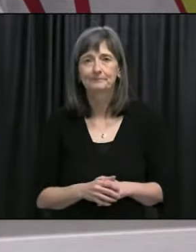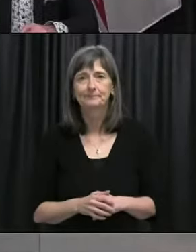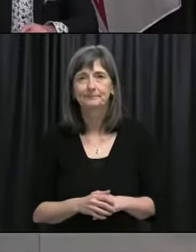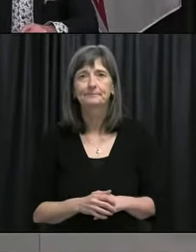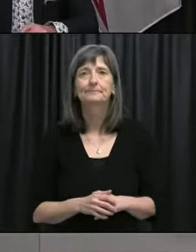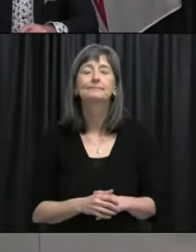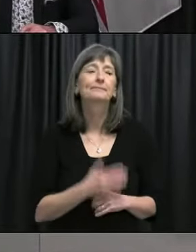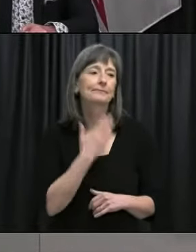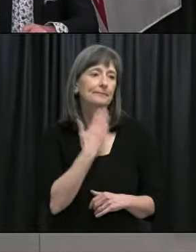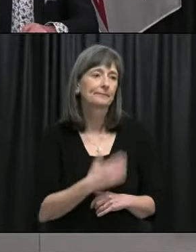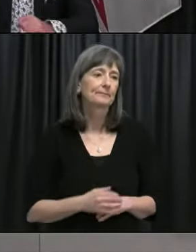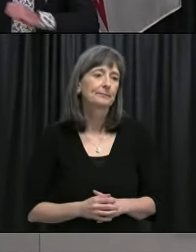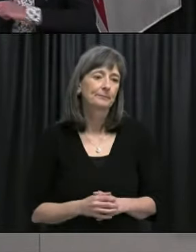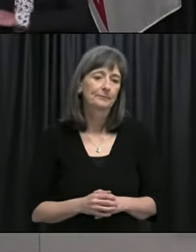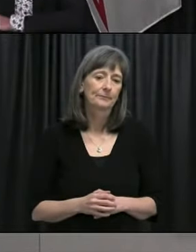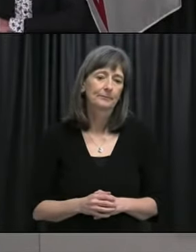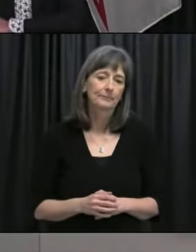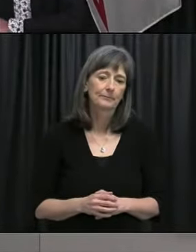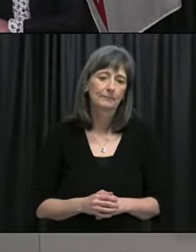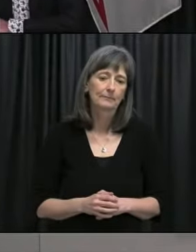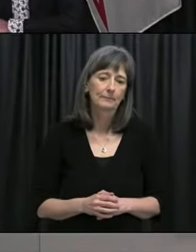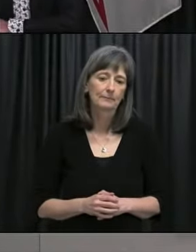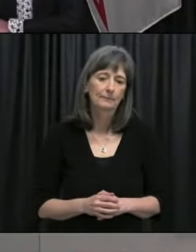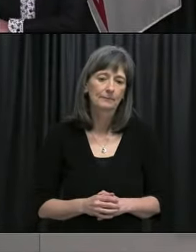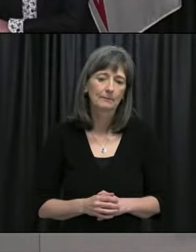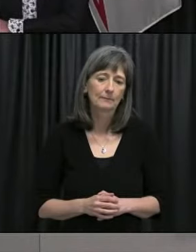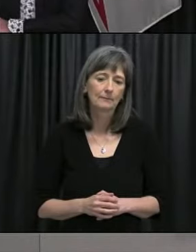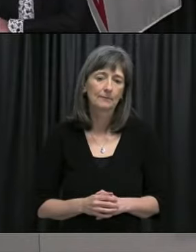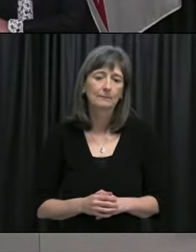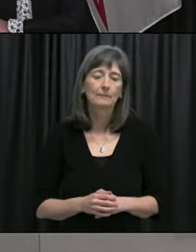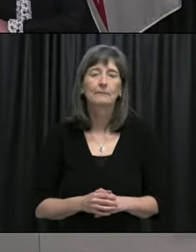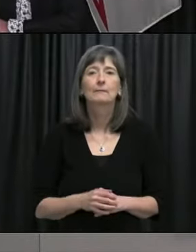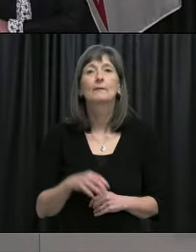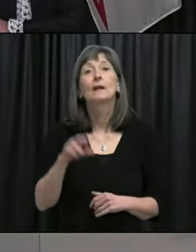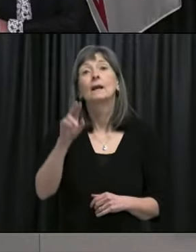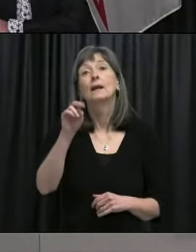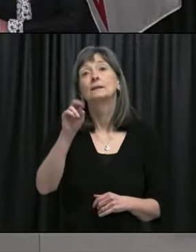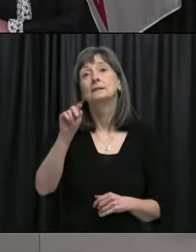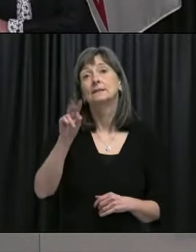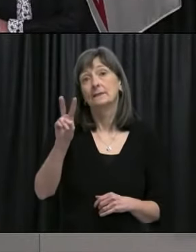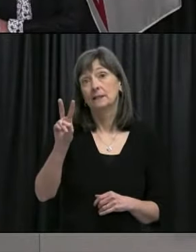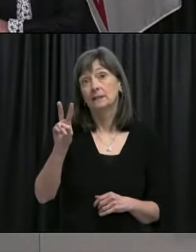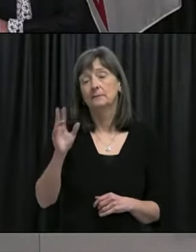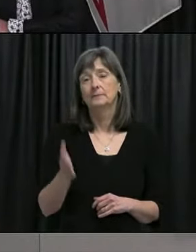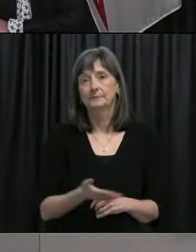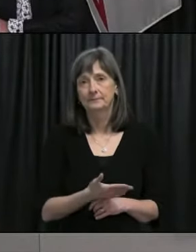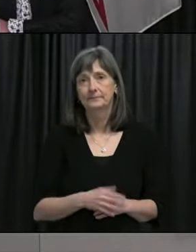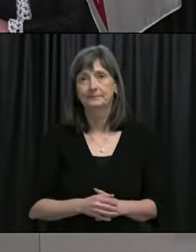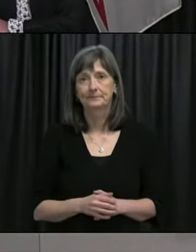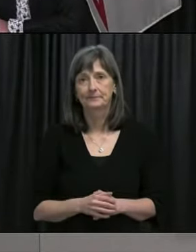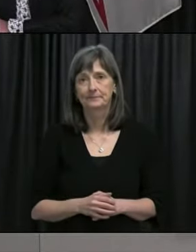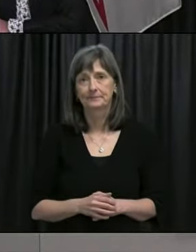Thank you. Our next questions are from Kellyanne Roberts with NTV. Please go ahead.